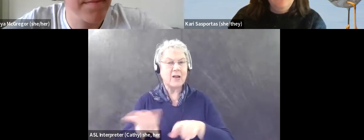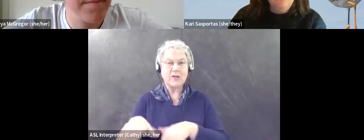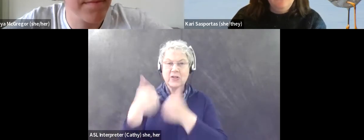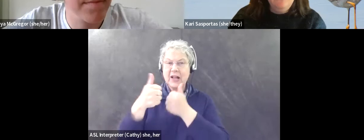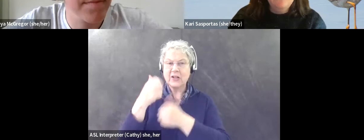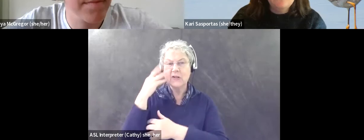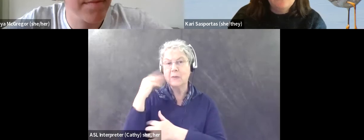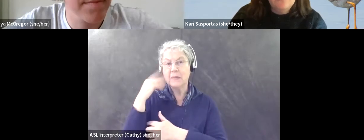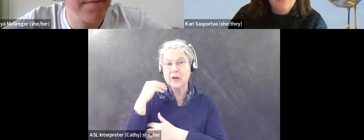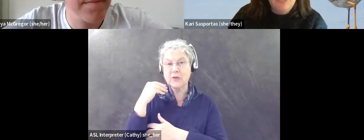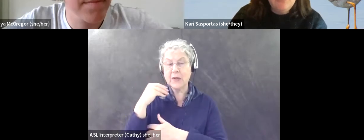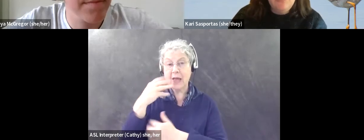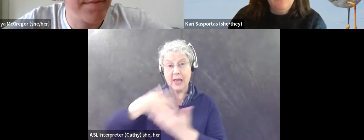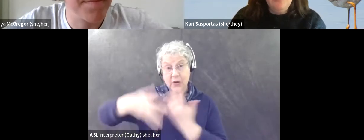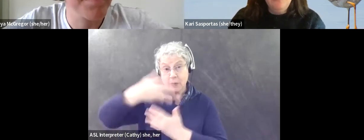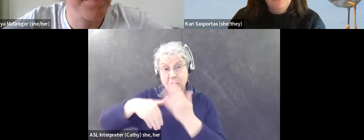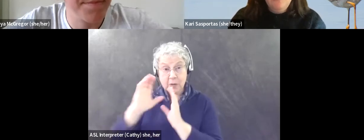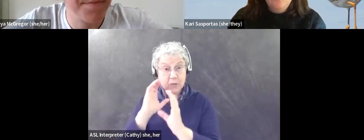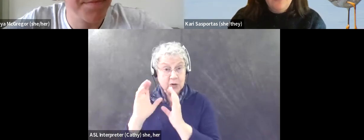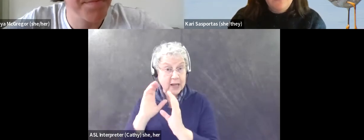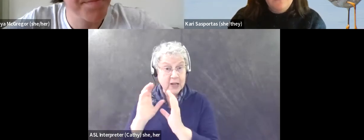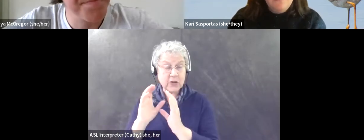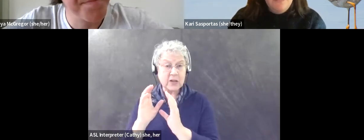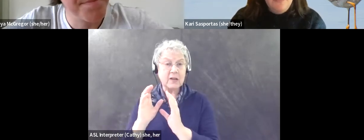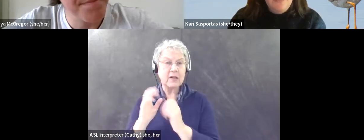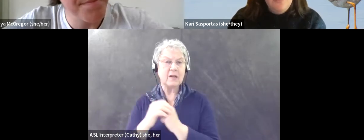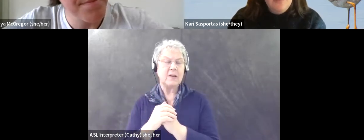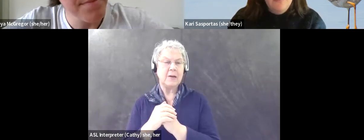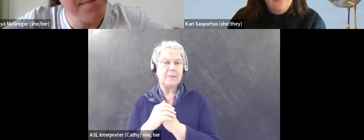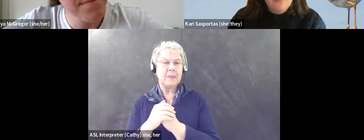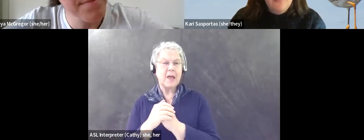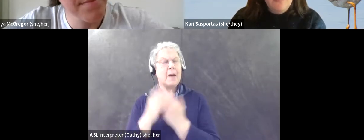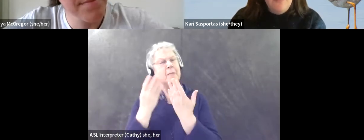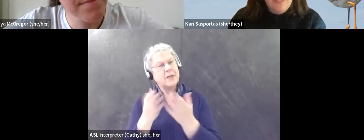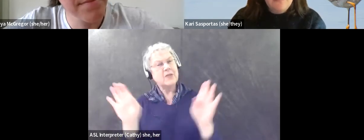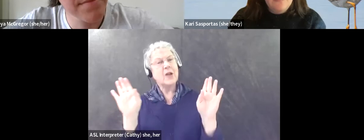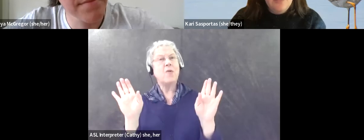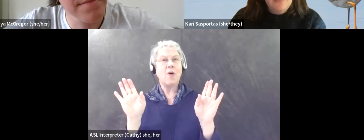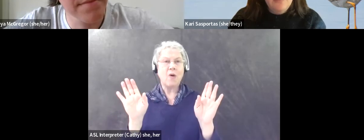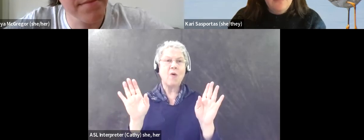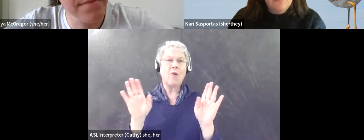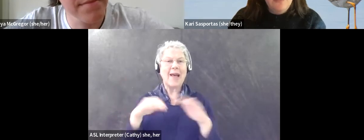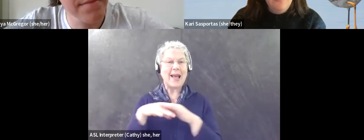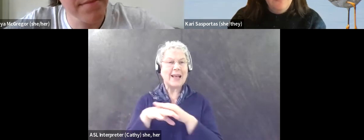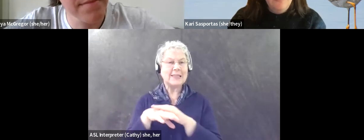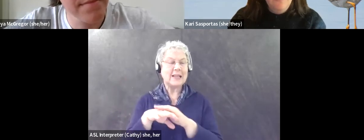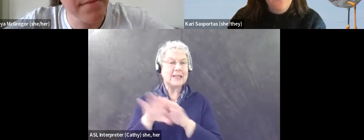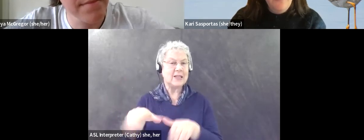having in interpersonal communication. But what I can say in general in terms of access challenges,